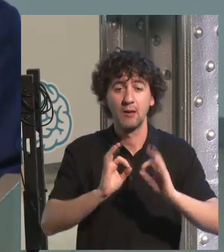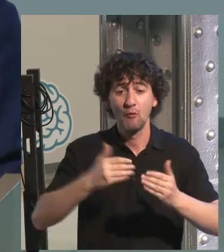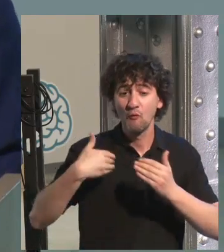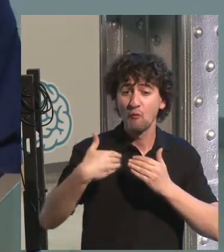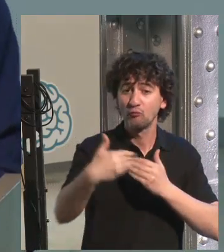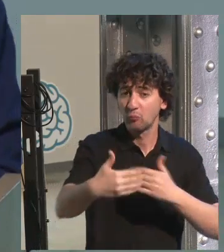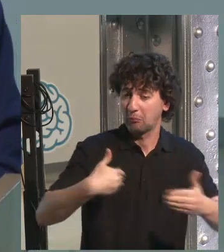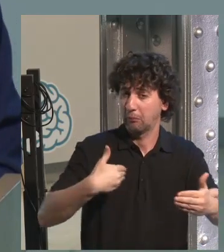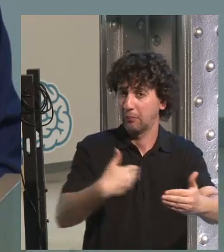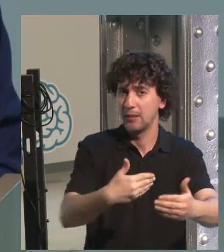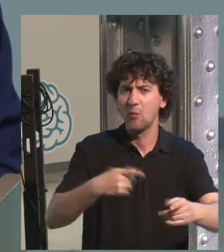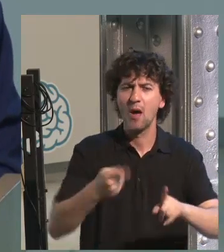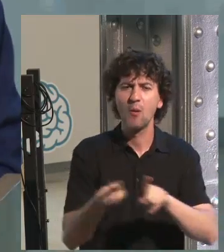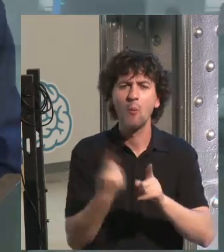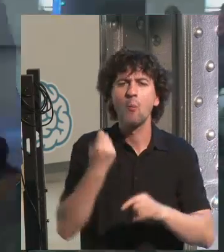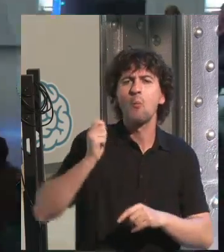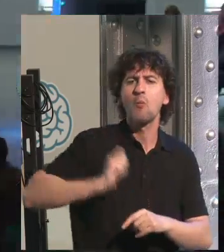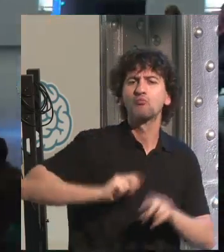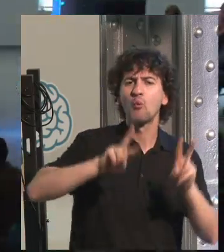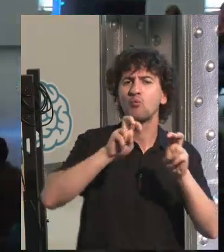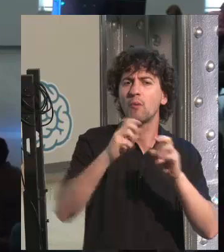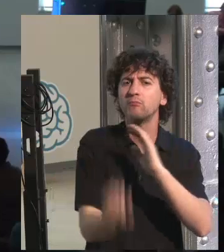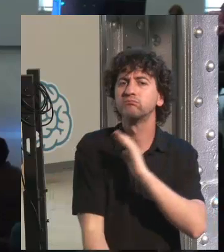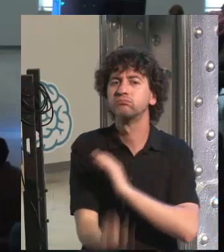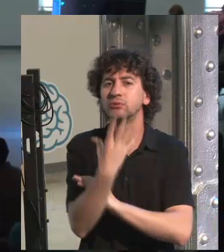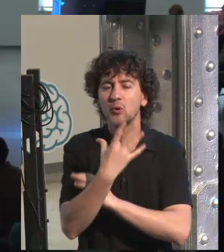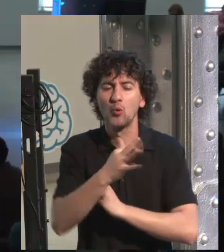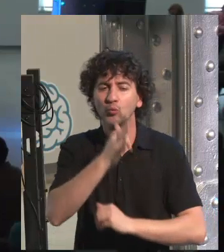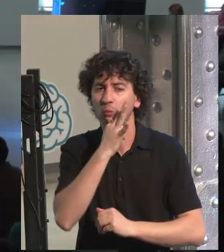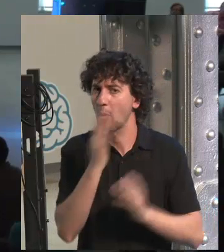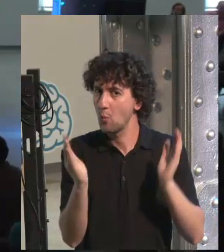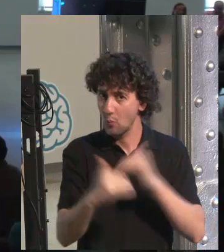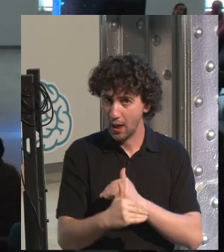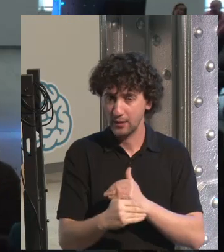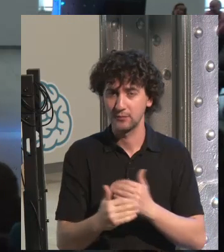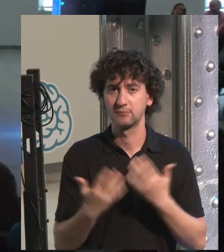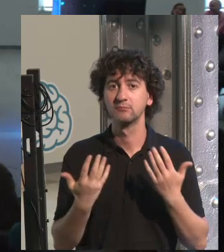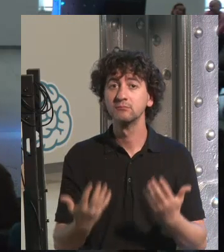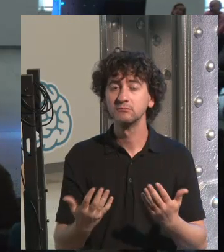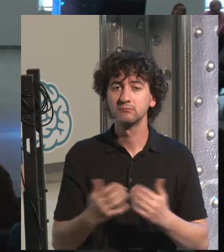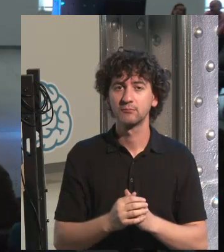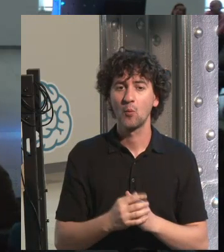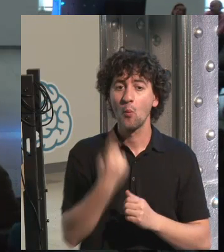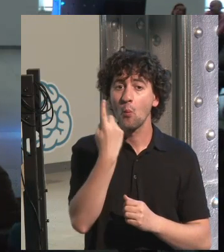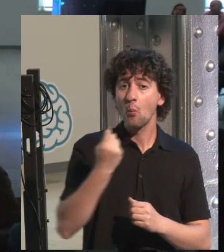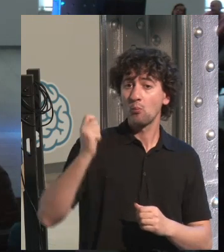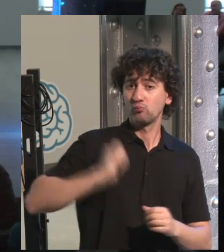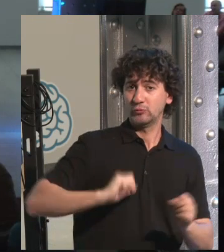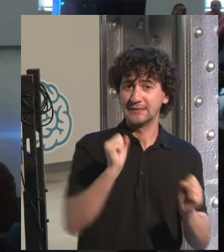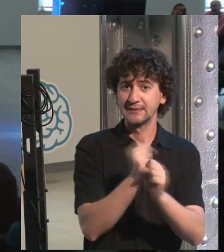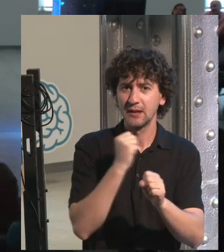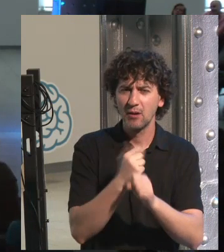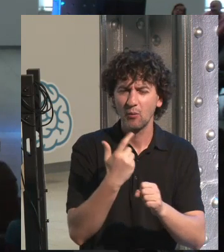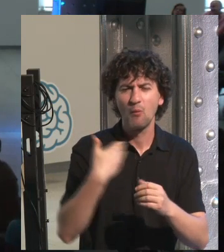slogan. The moment has come to create a new job, a job that doesn't exist, a